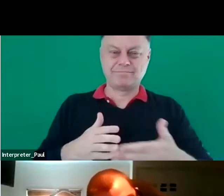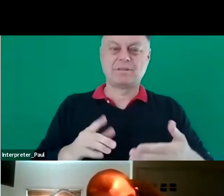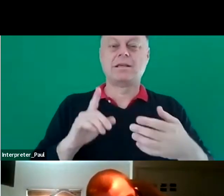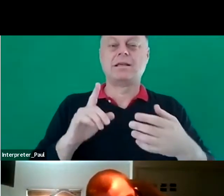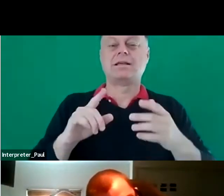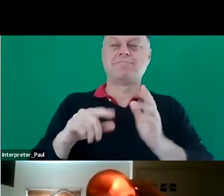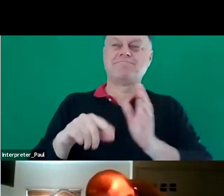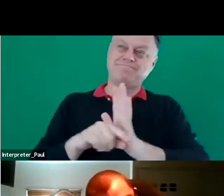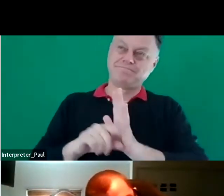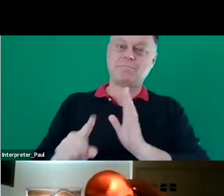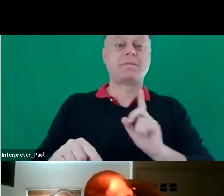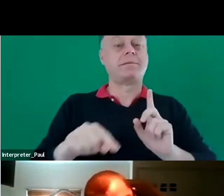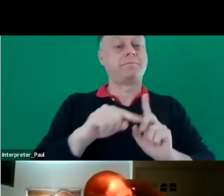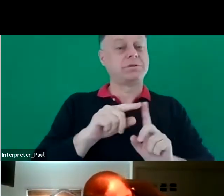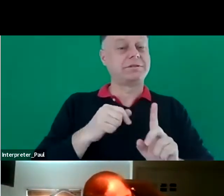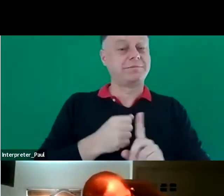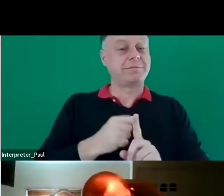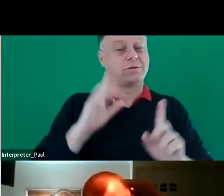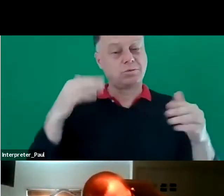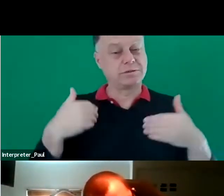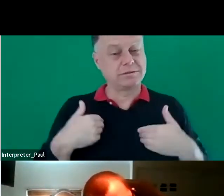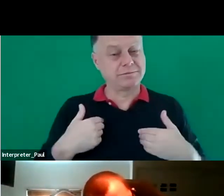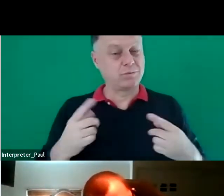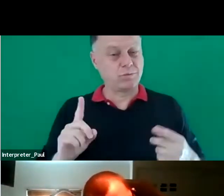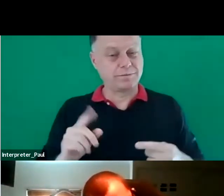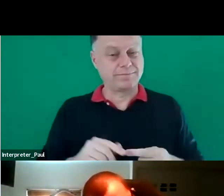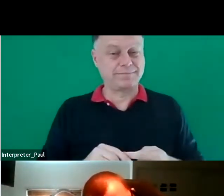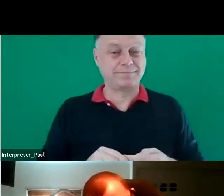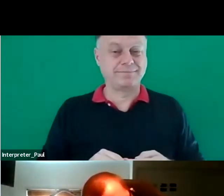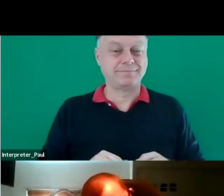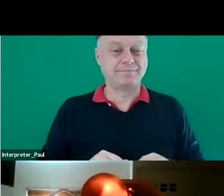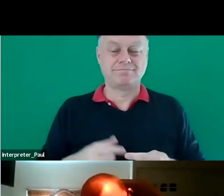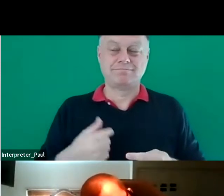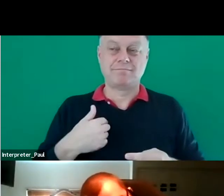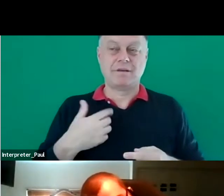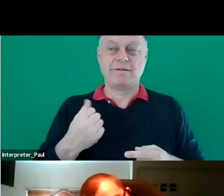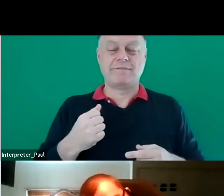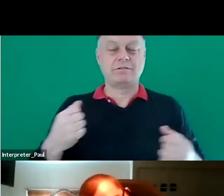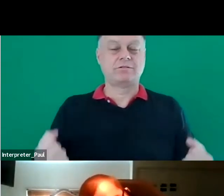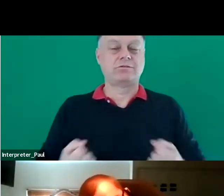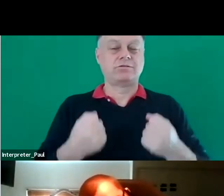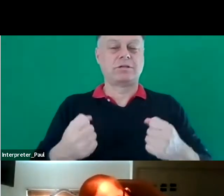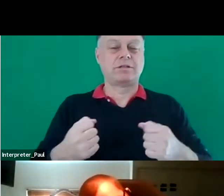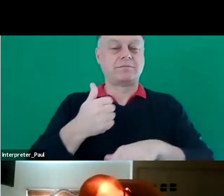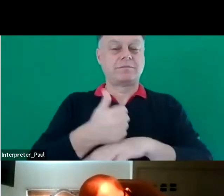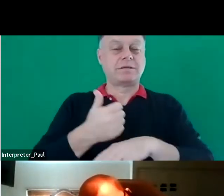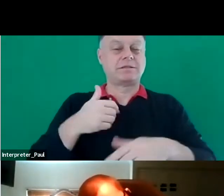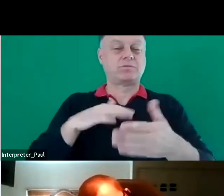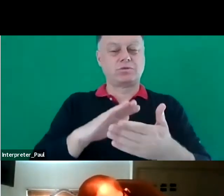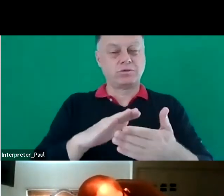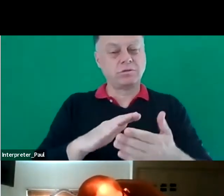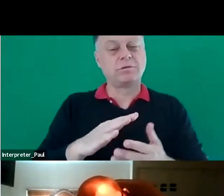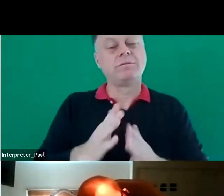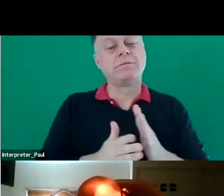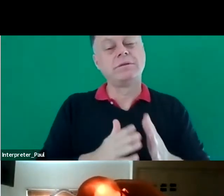positive impacts, I found that taking a strengths-based approach meant that I could use some of